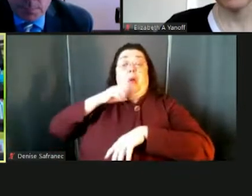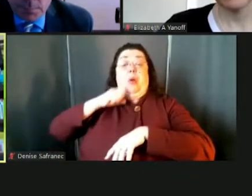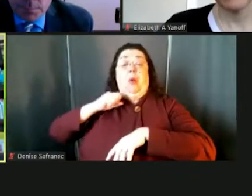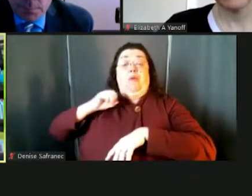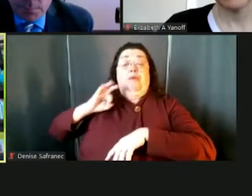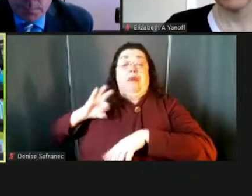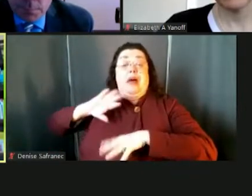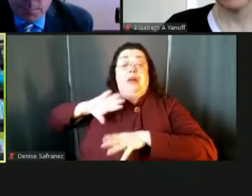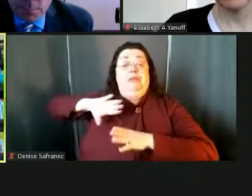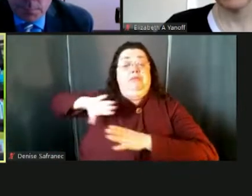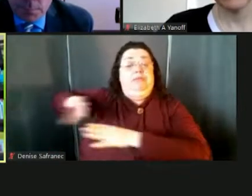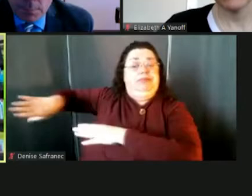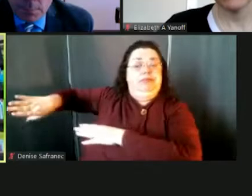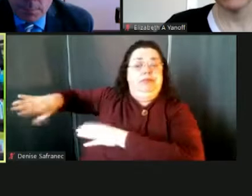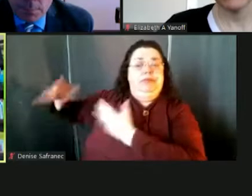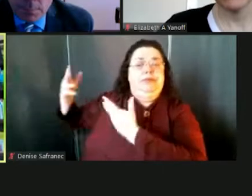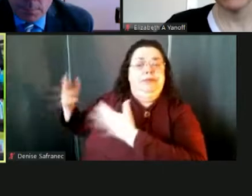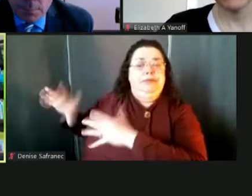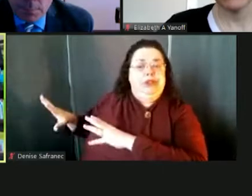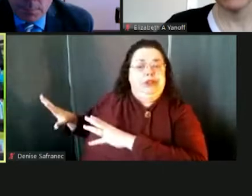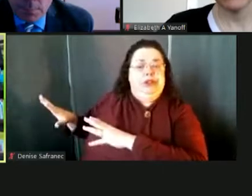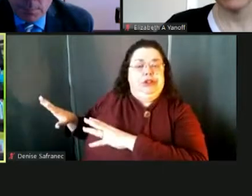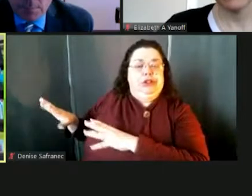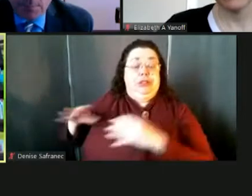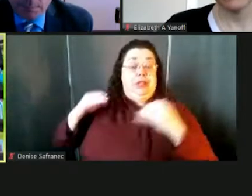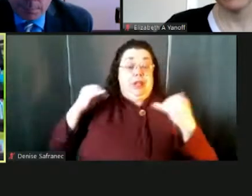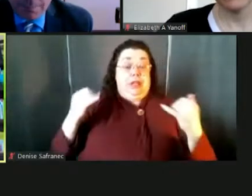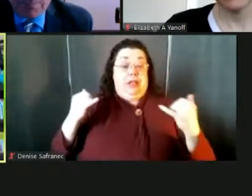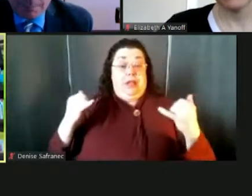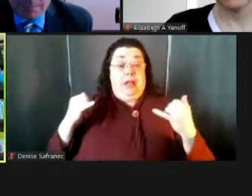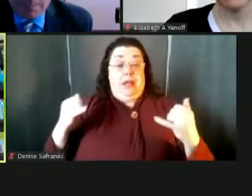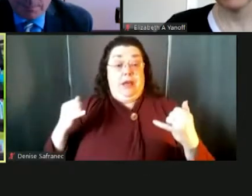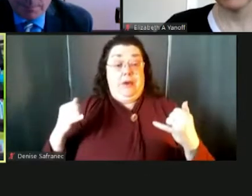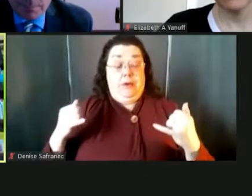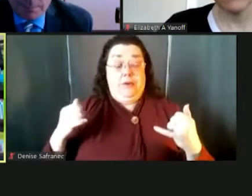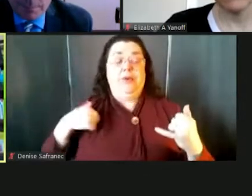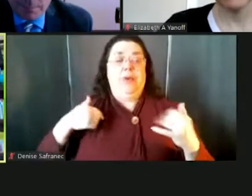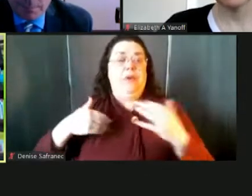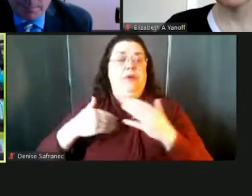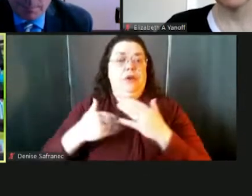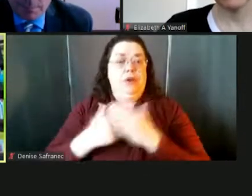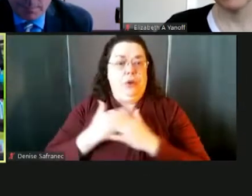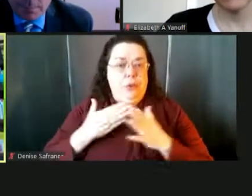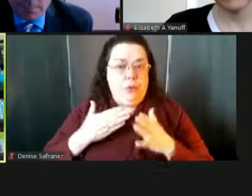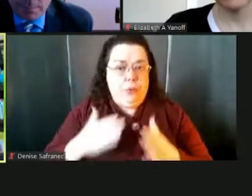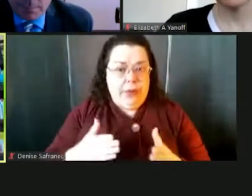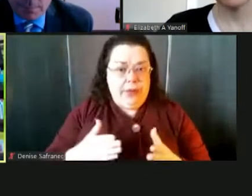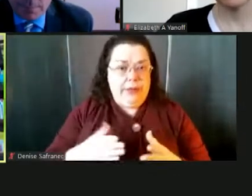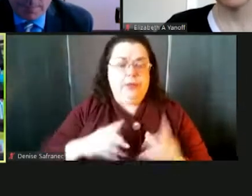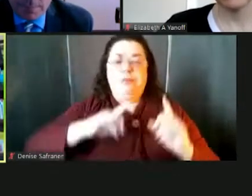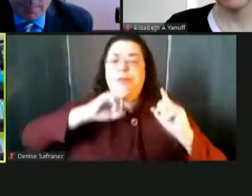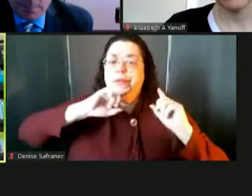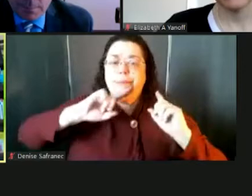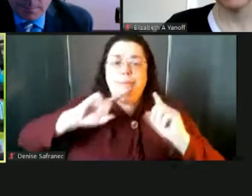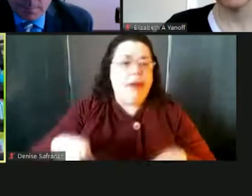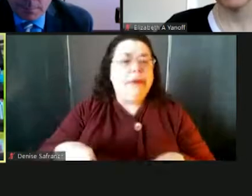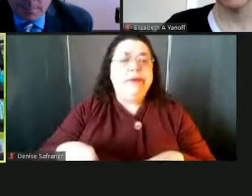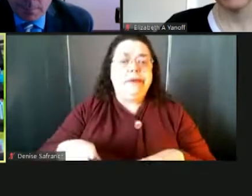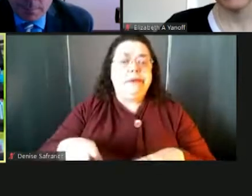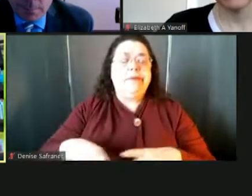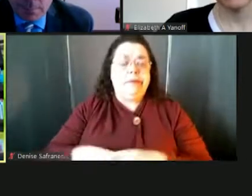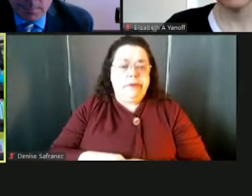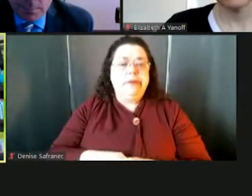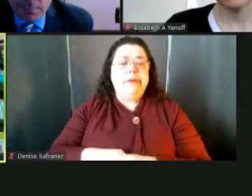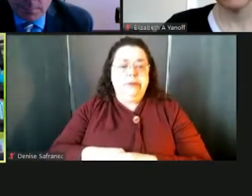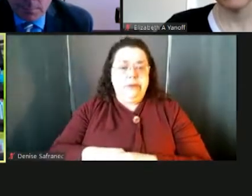because of it, and then go back to old ways that, know, were not responsive sometimes to all the families and kids.